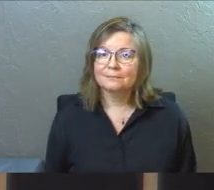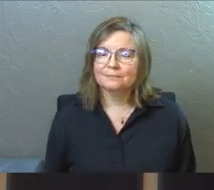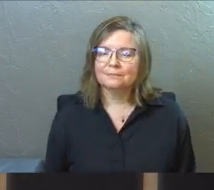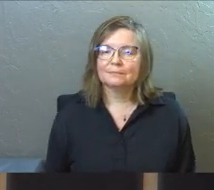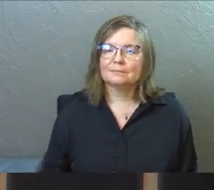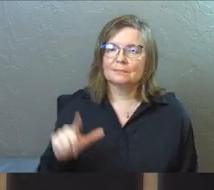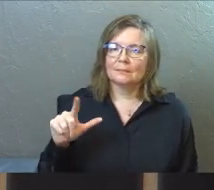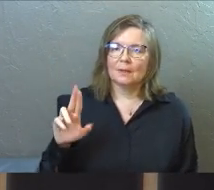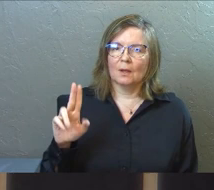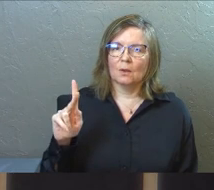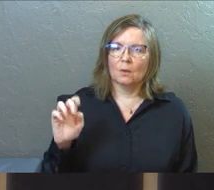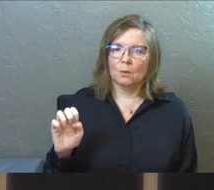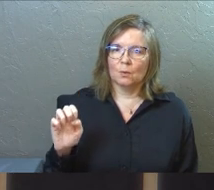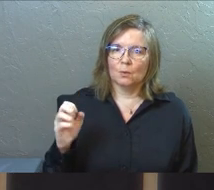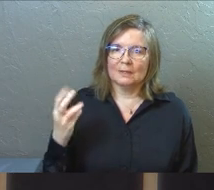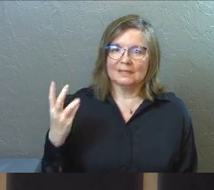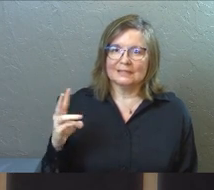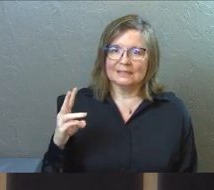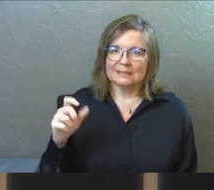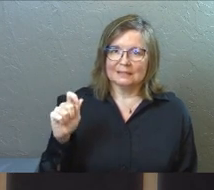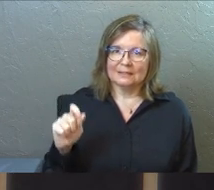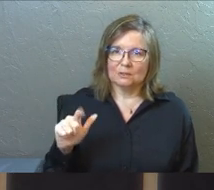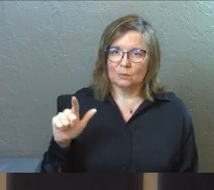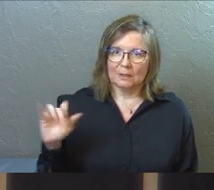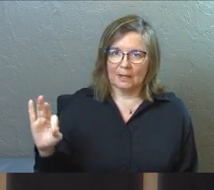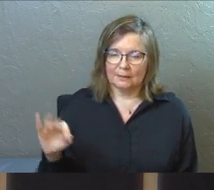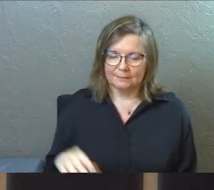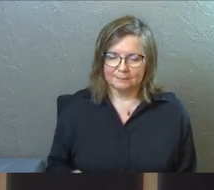Luke 16, 29, it gets even harder.